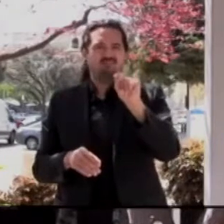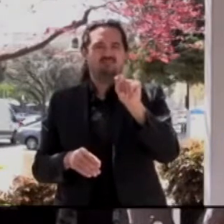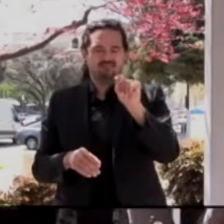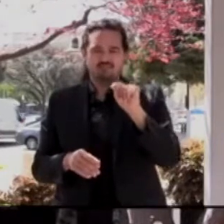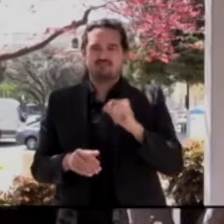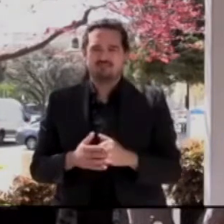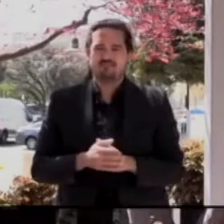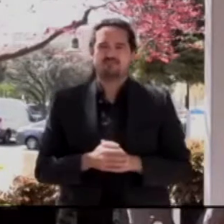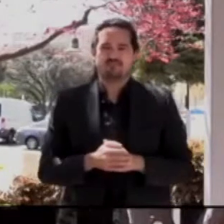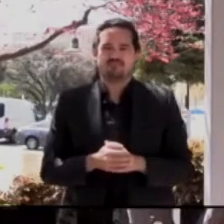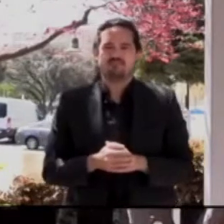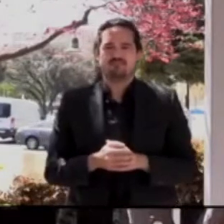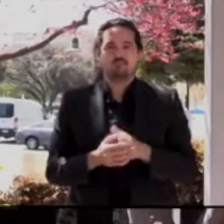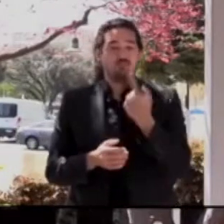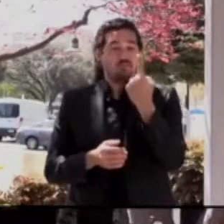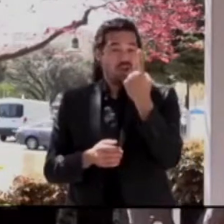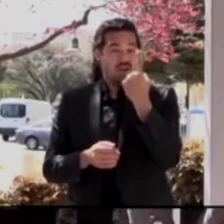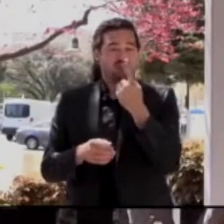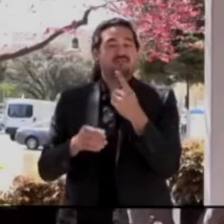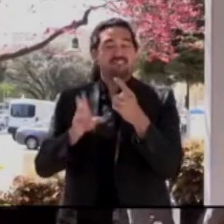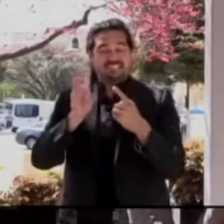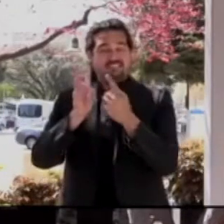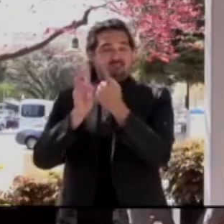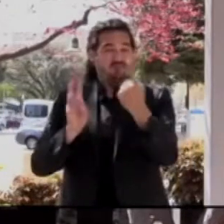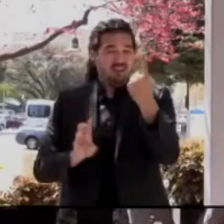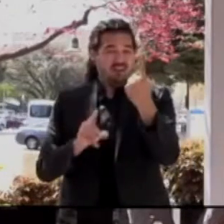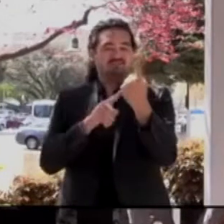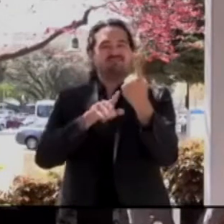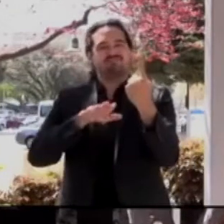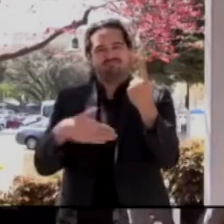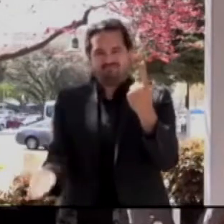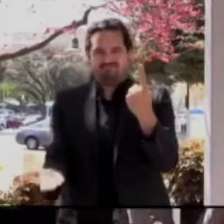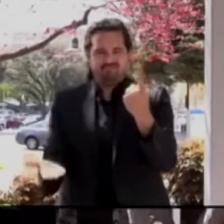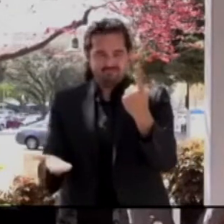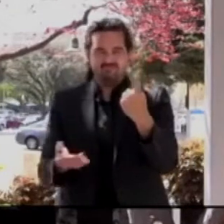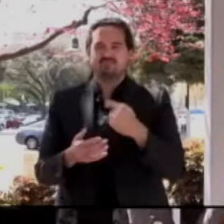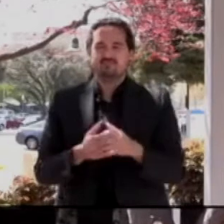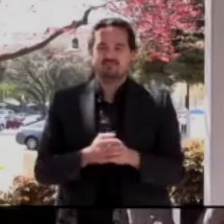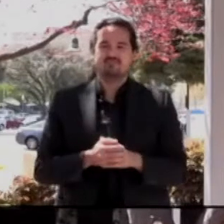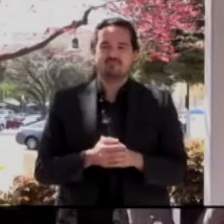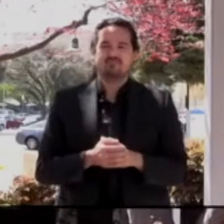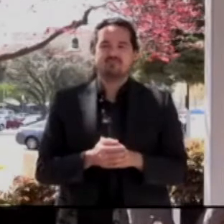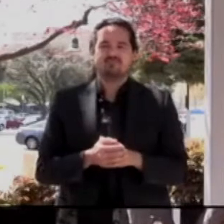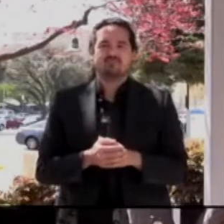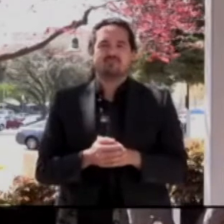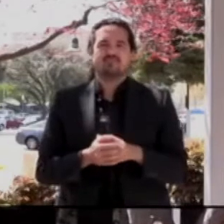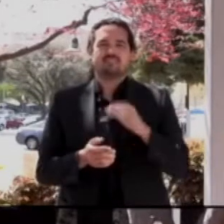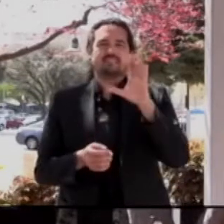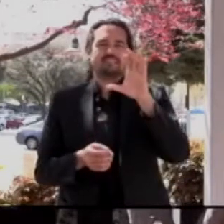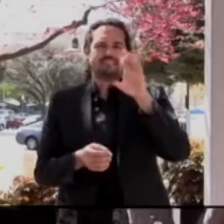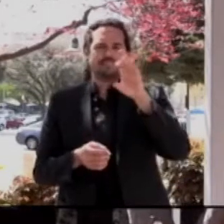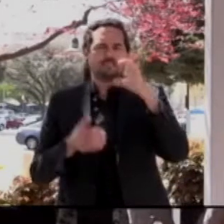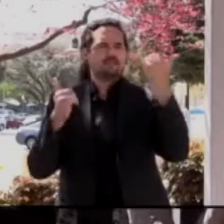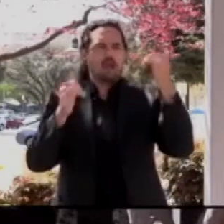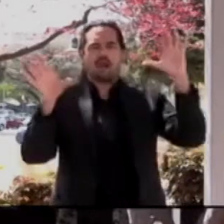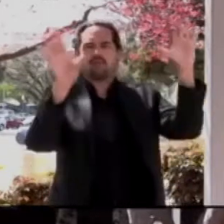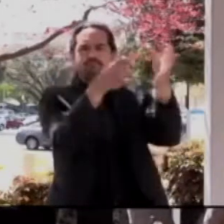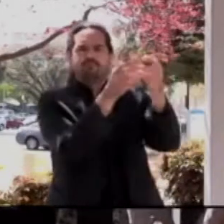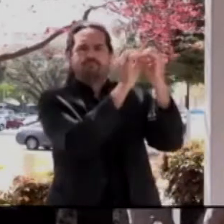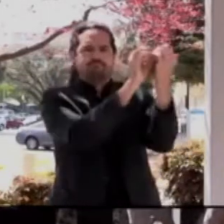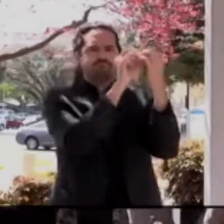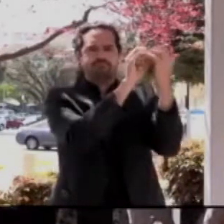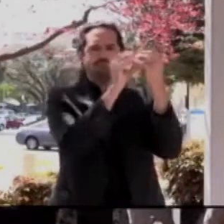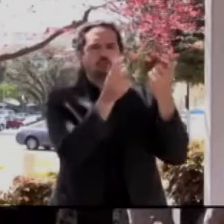The CDC will convene its special committee, the ACIP, which is the Advisory Committee on Immunization Practices, tomorrow